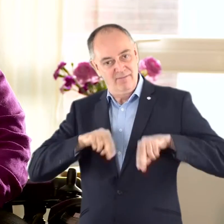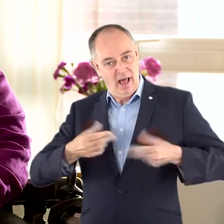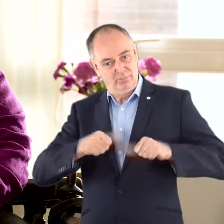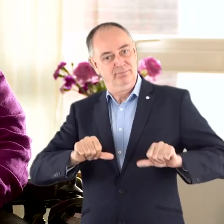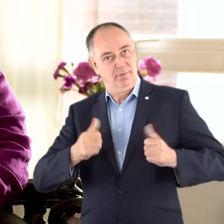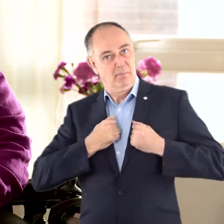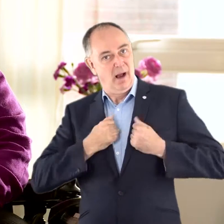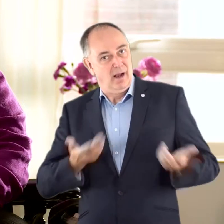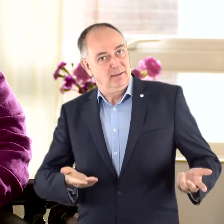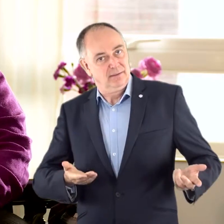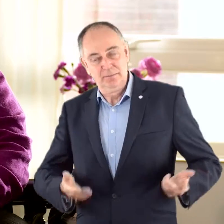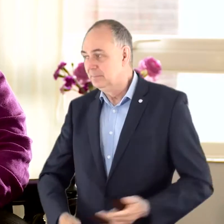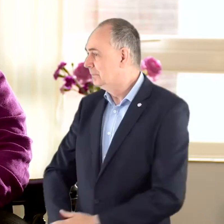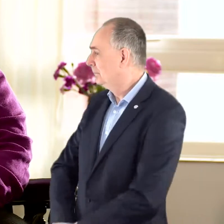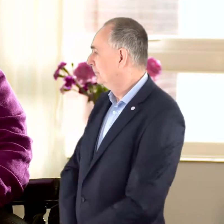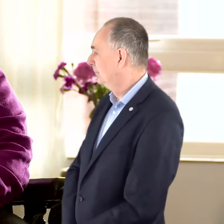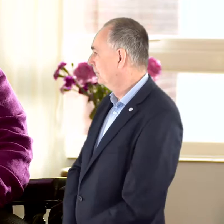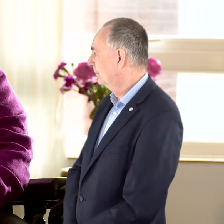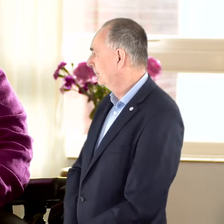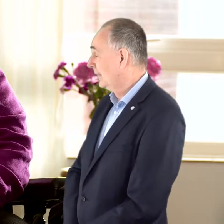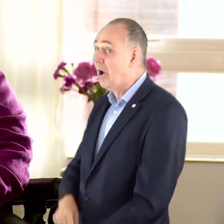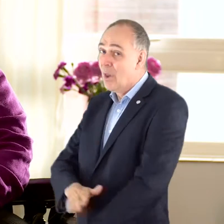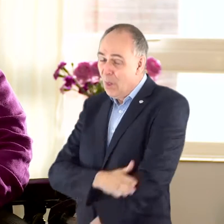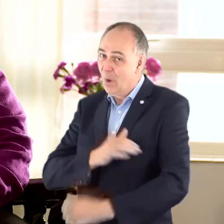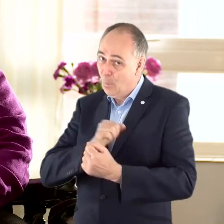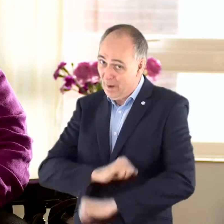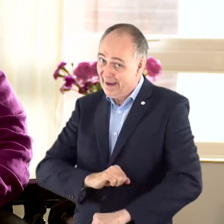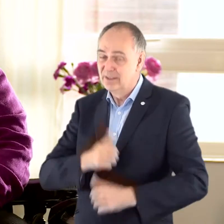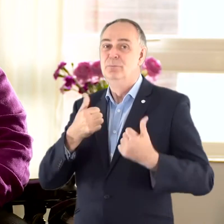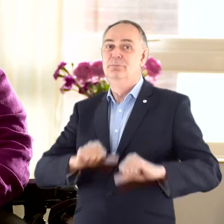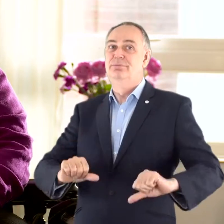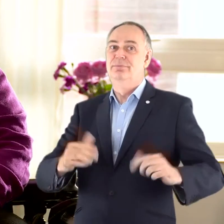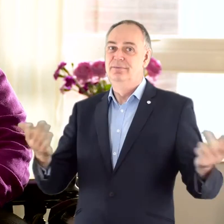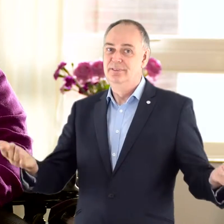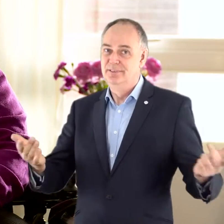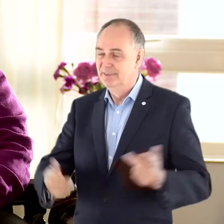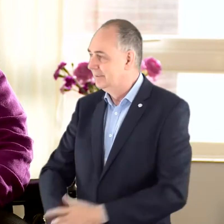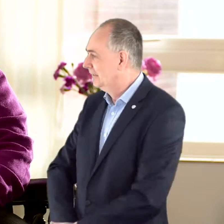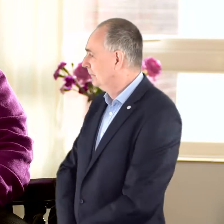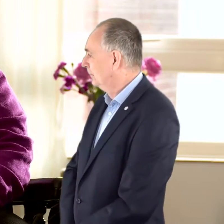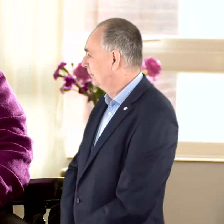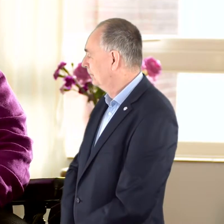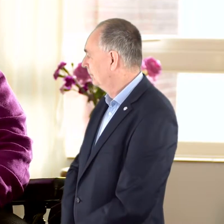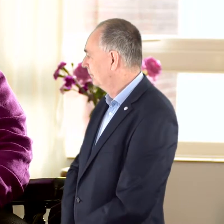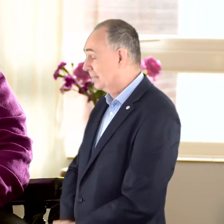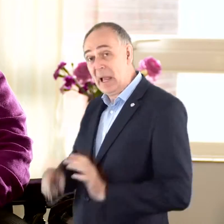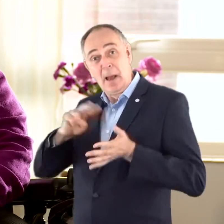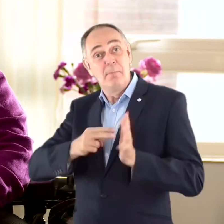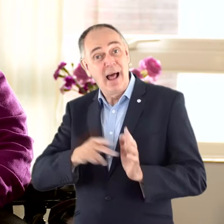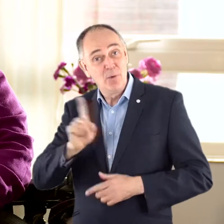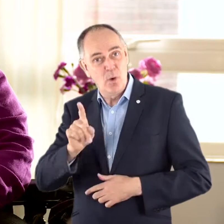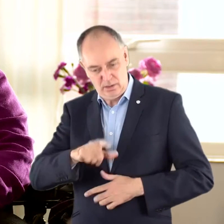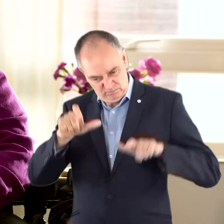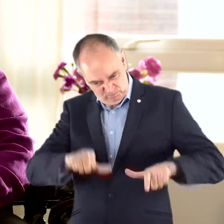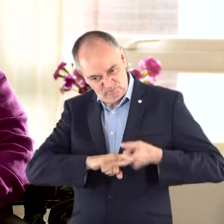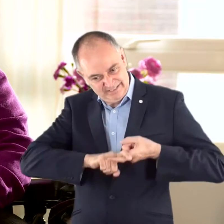and I've waited a long time for it and I intend to stay here for a very